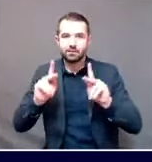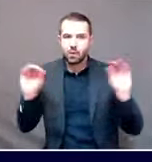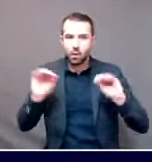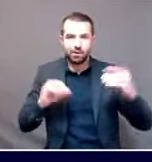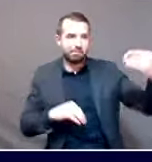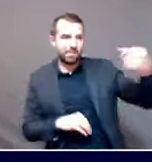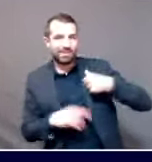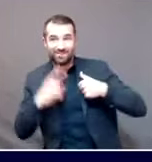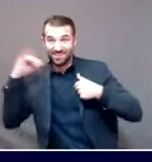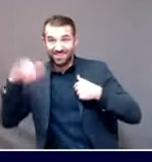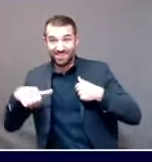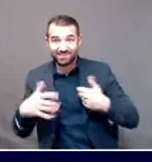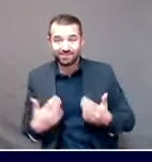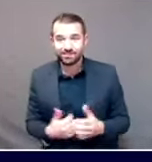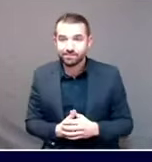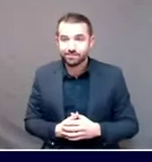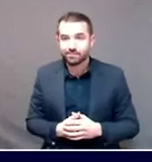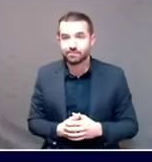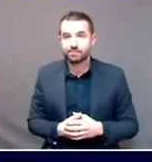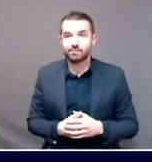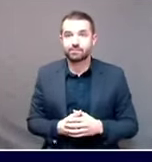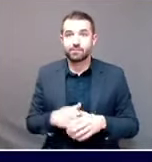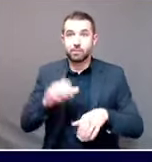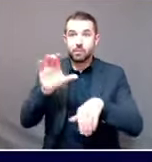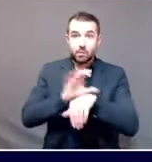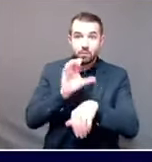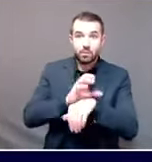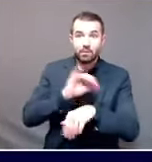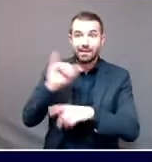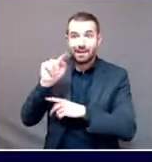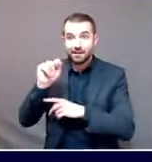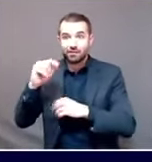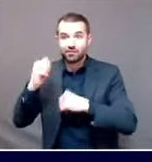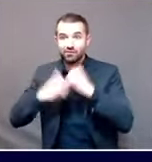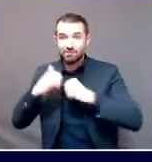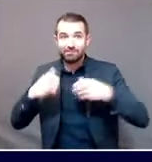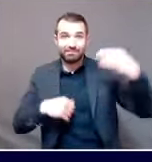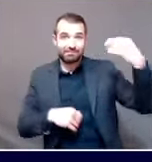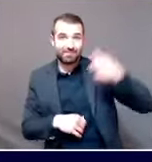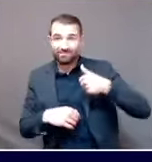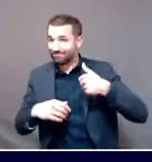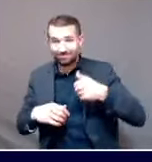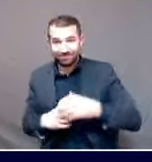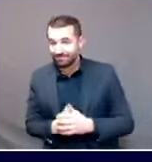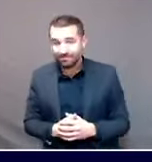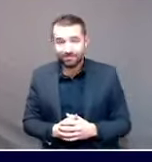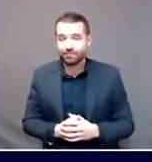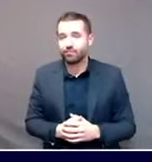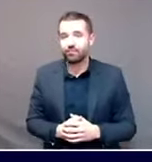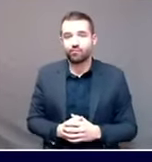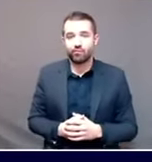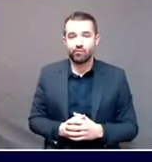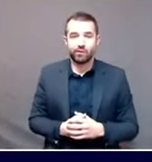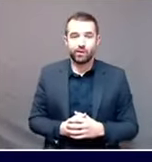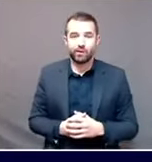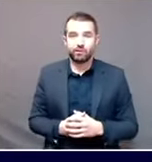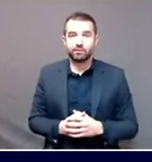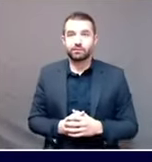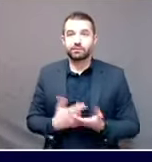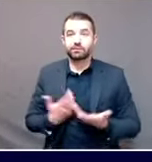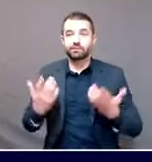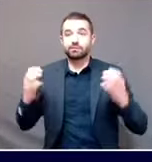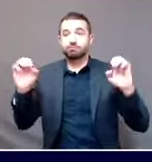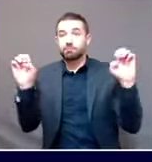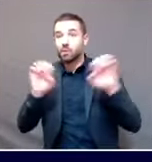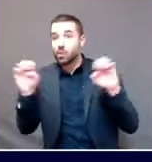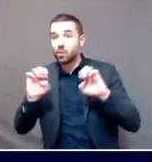not really getting sufficient funding for that. And when it comes down to groups like emergency medical services are going to try to pitch in